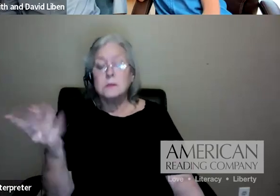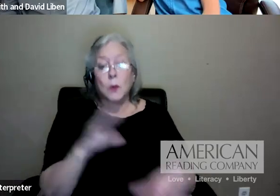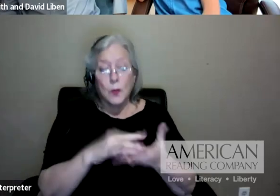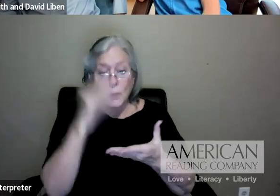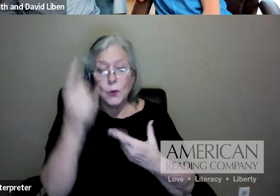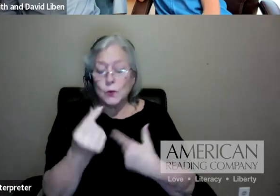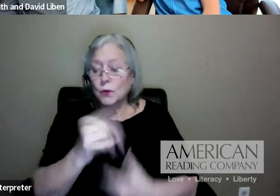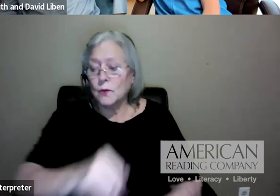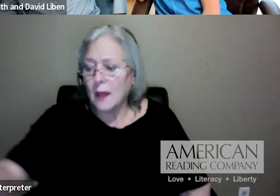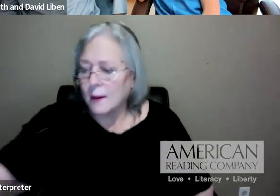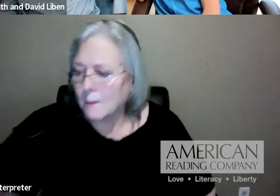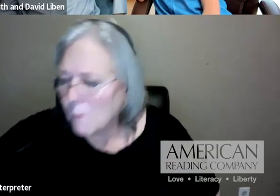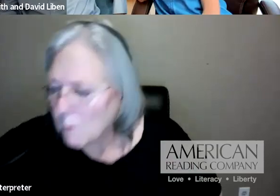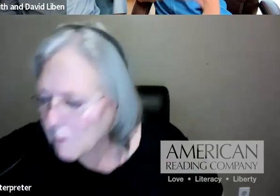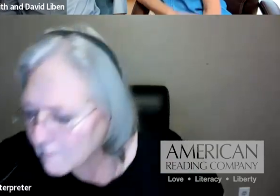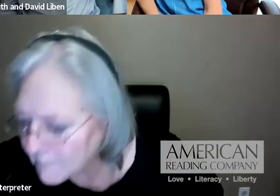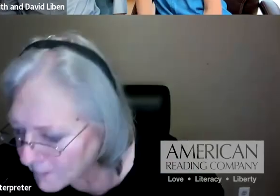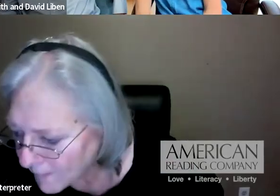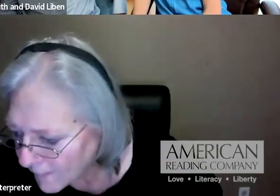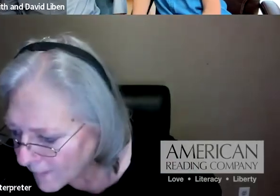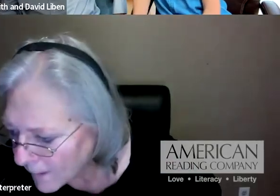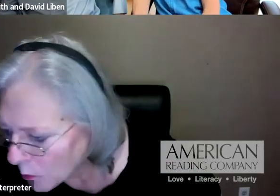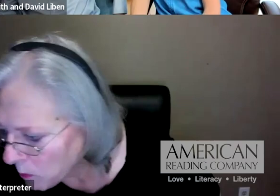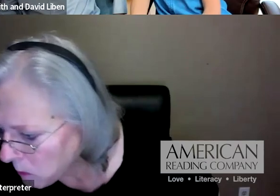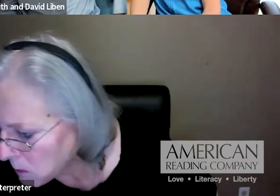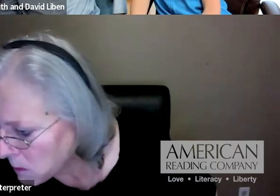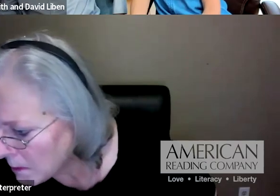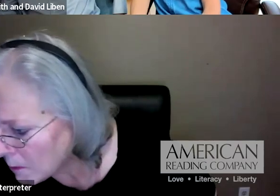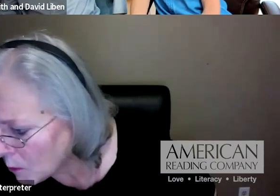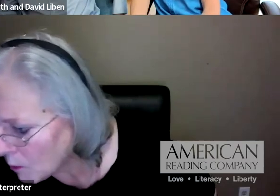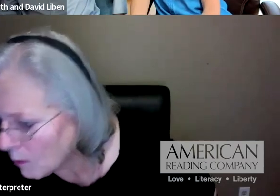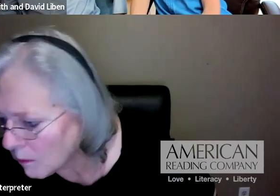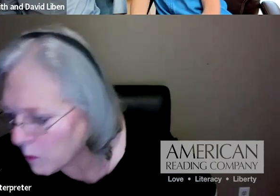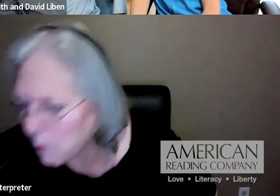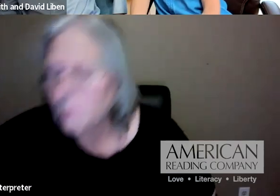concrete example, and David and Meredith shouted out the volume of reading and art.